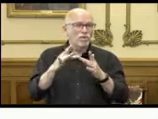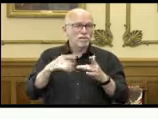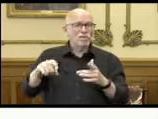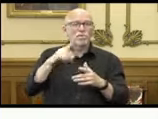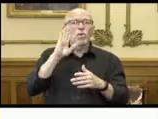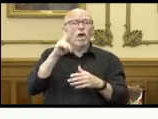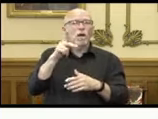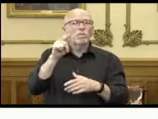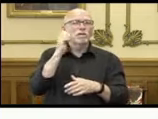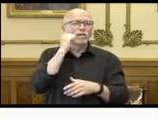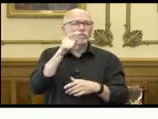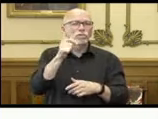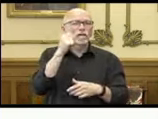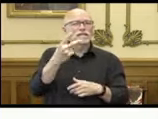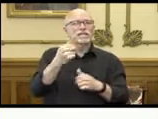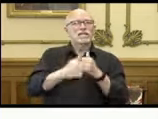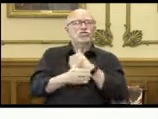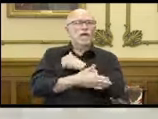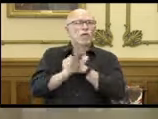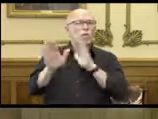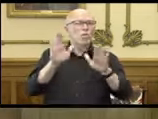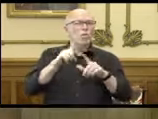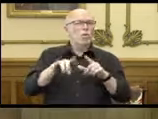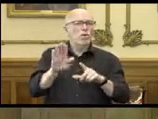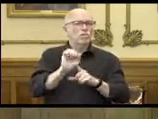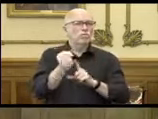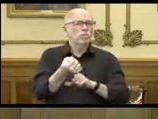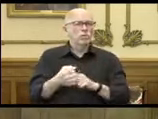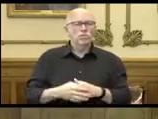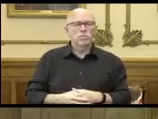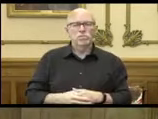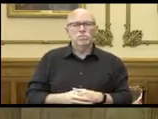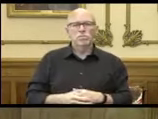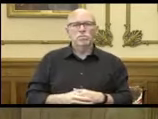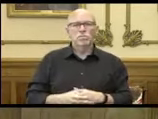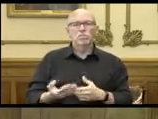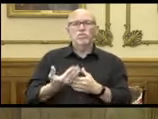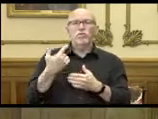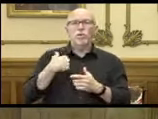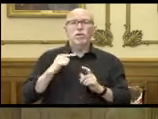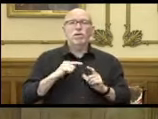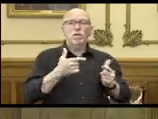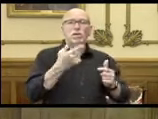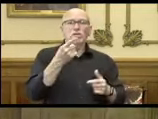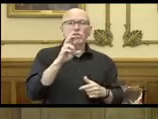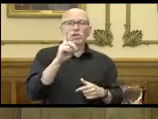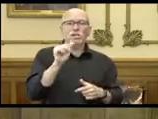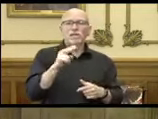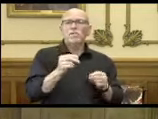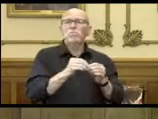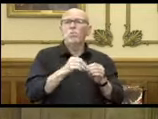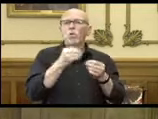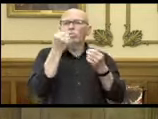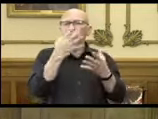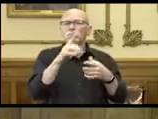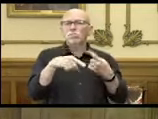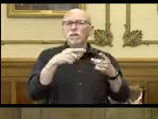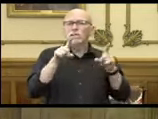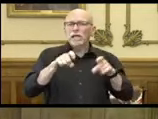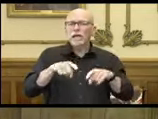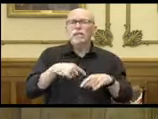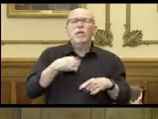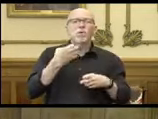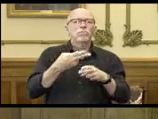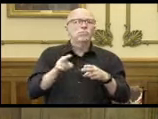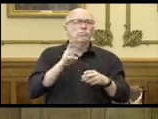that you can see where each county stands. Before I have Dr. Dan provide some updates on long-term care testing, I want to talk